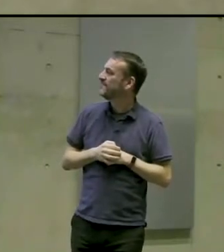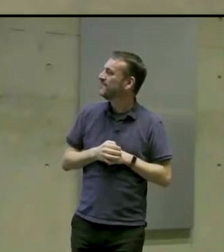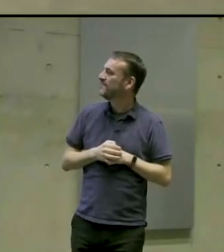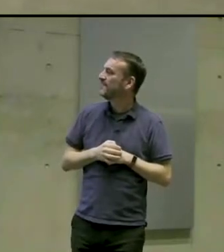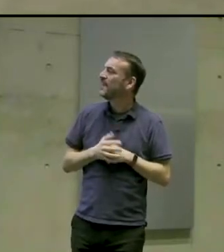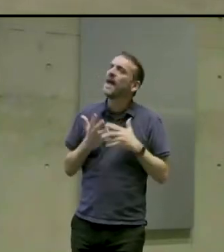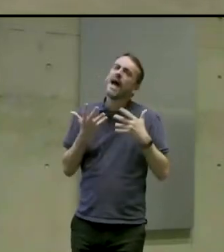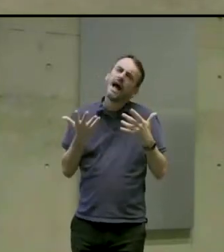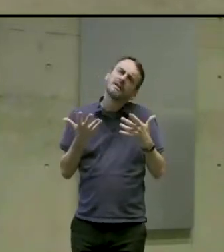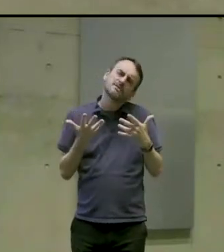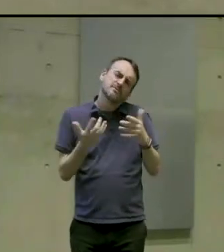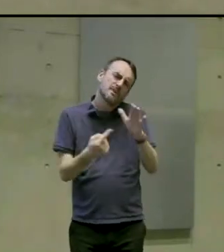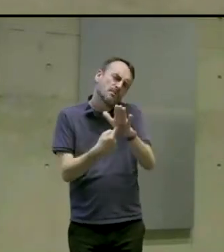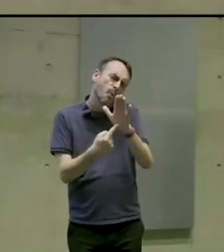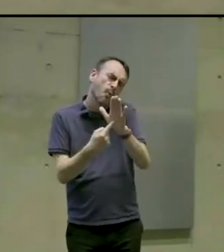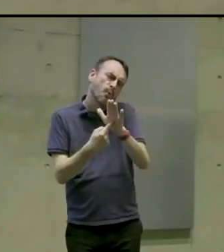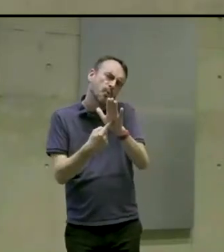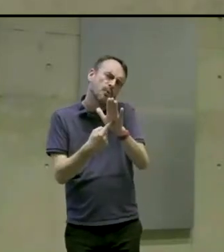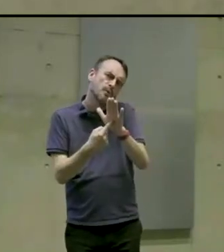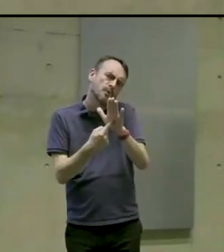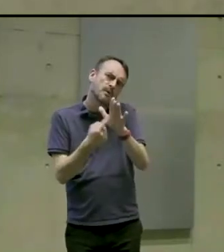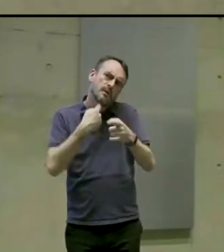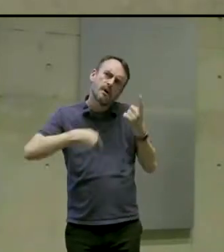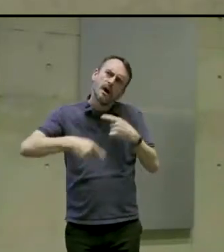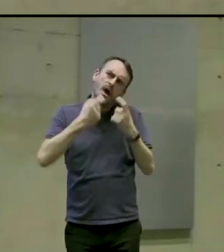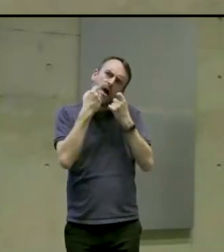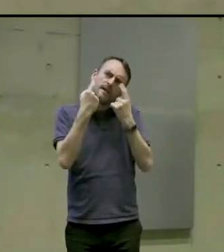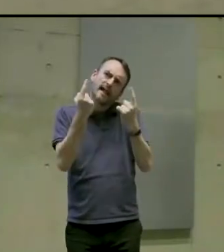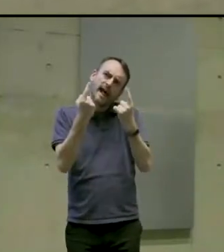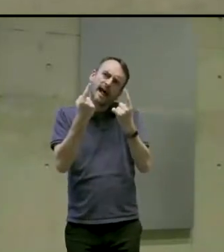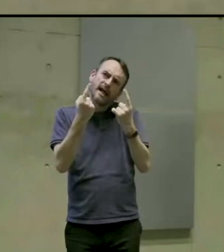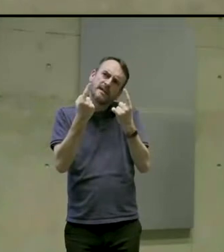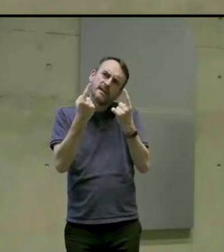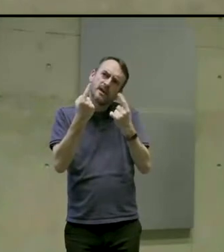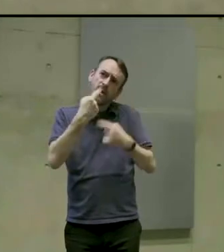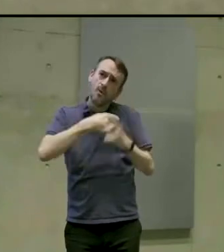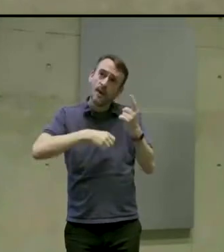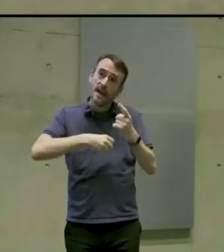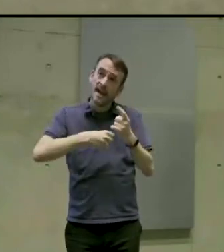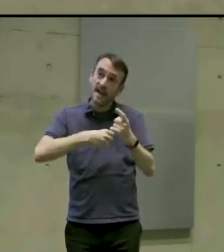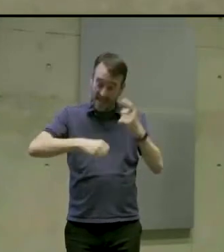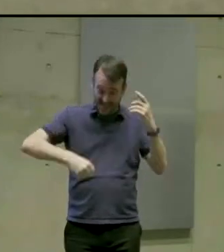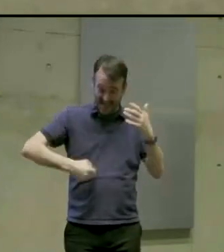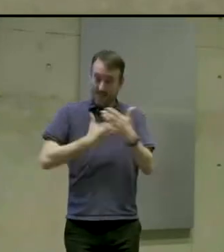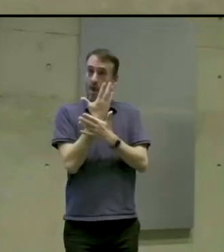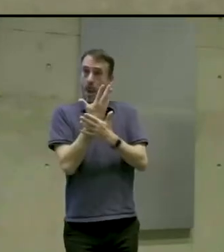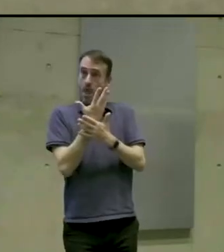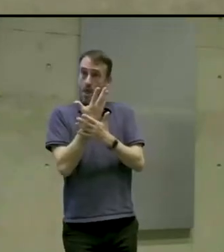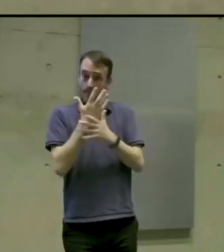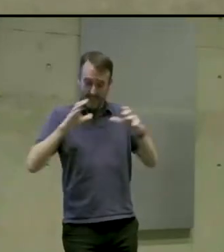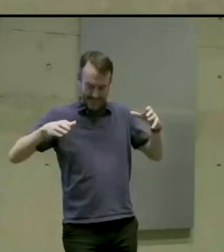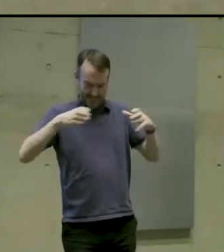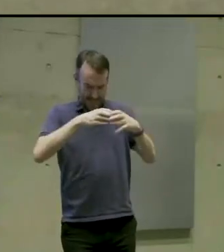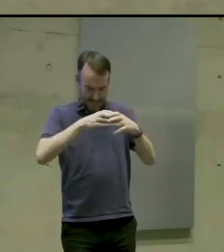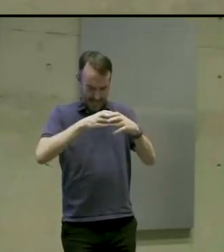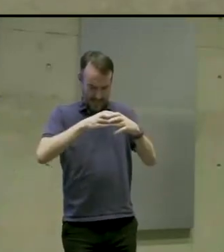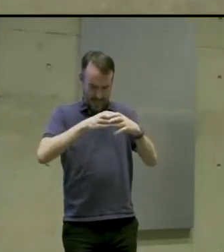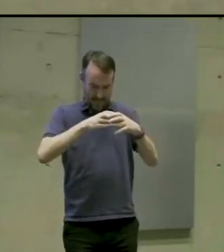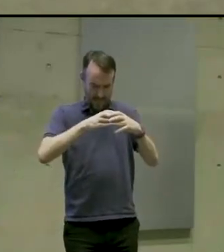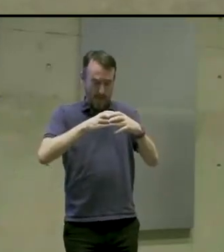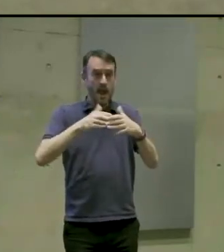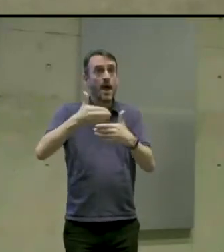it's important to realise that developers aren't intentionally putting these barriers in games, it's just they're maybe not